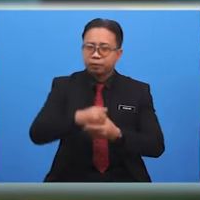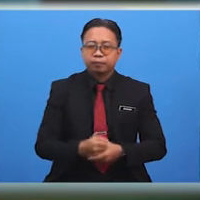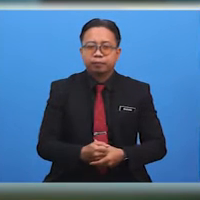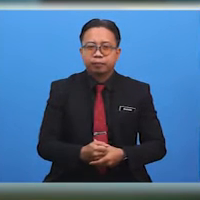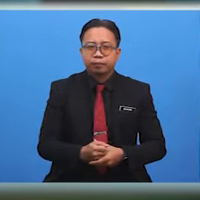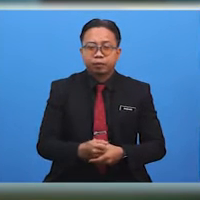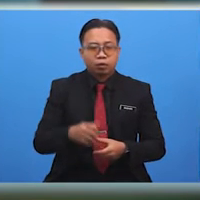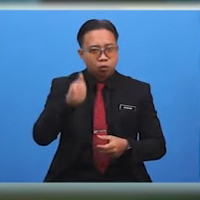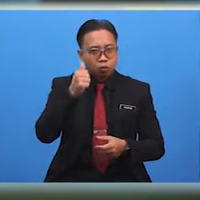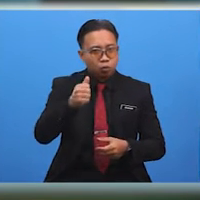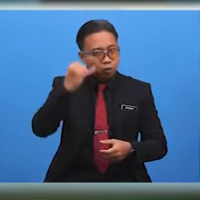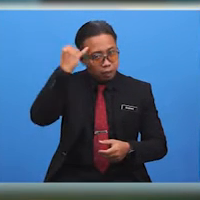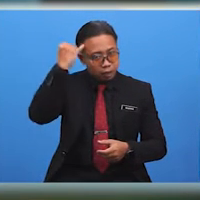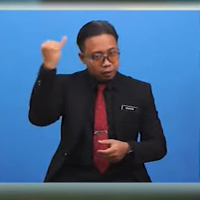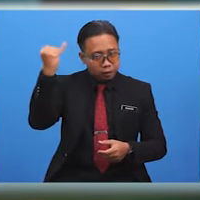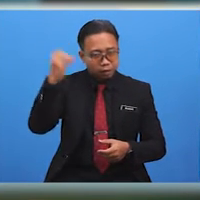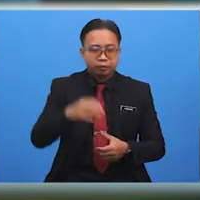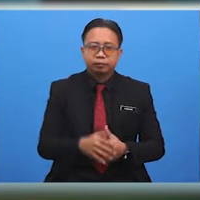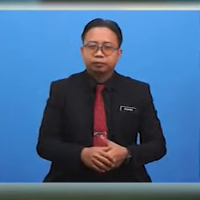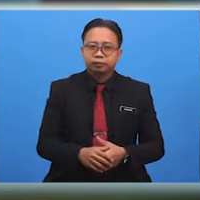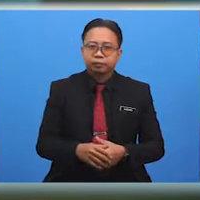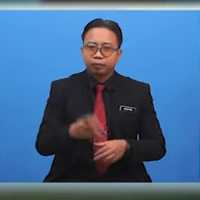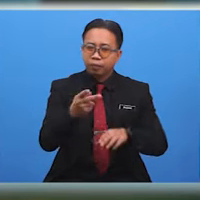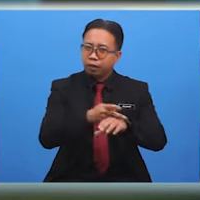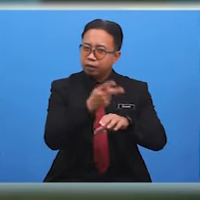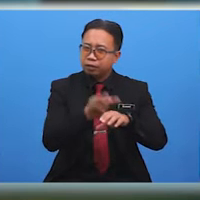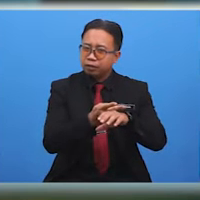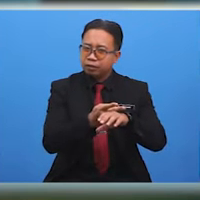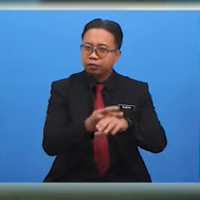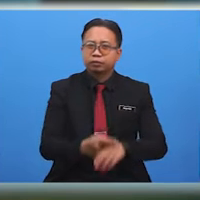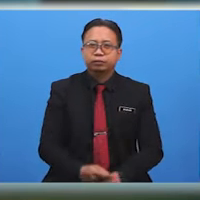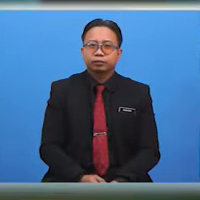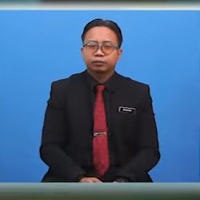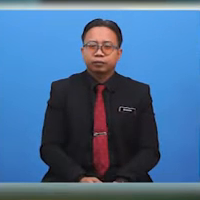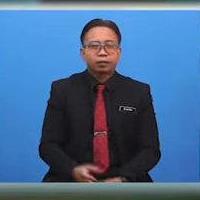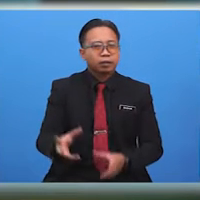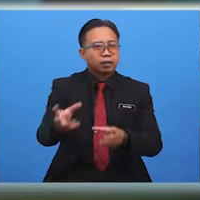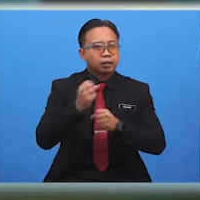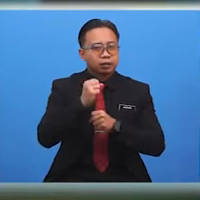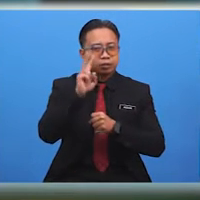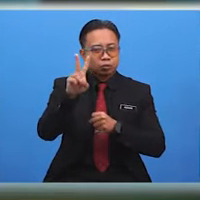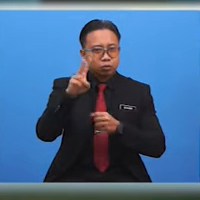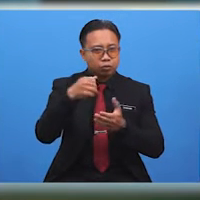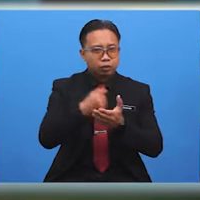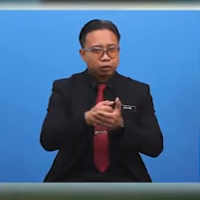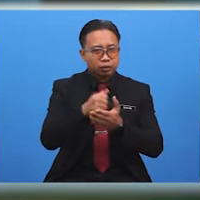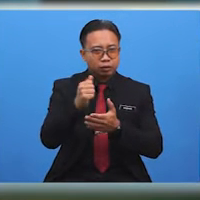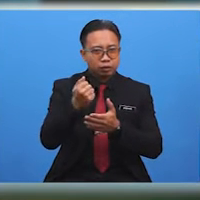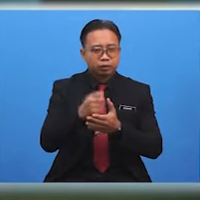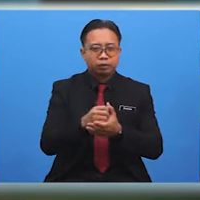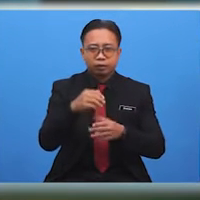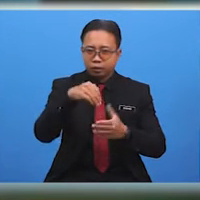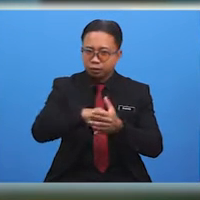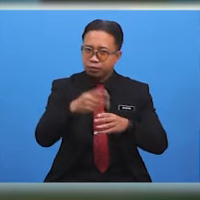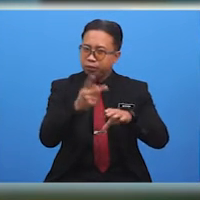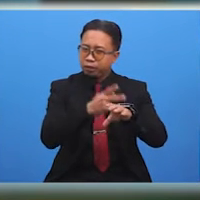be a good idea to have someone with you to practice with because it takes two to tango in